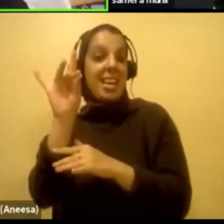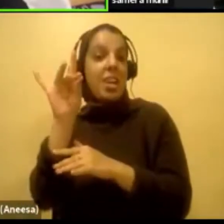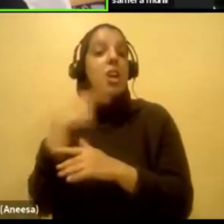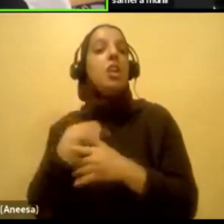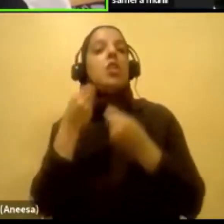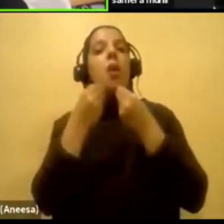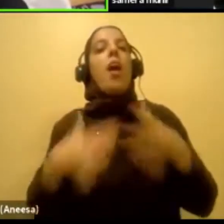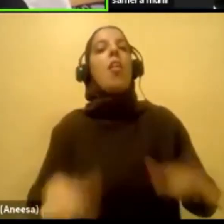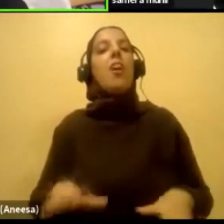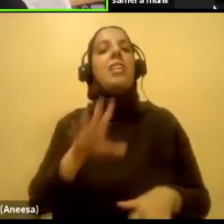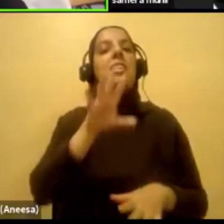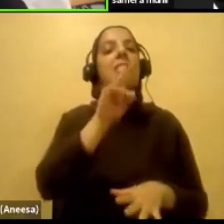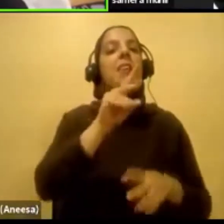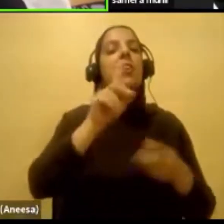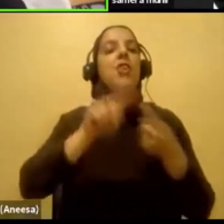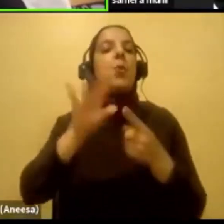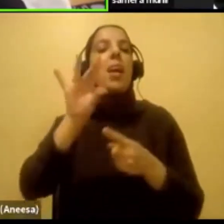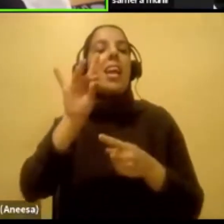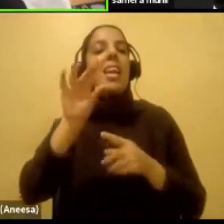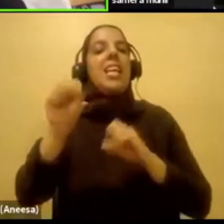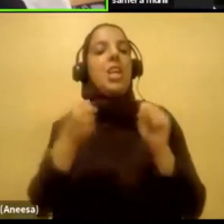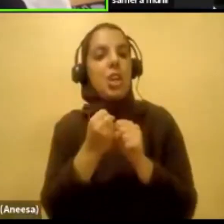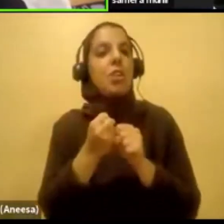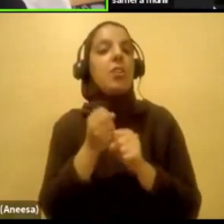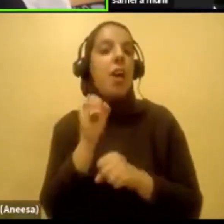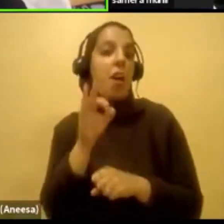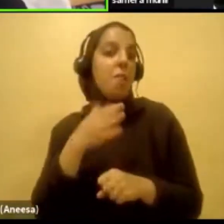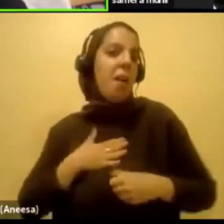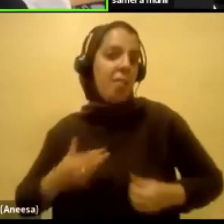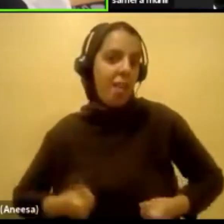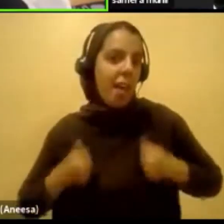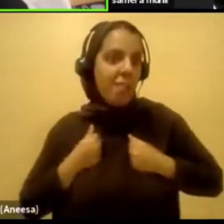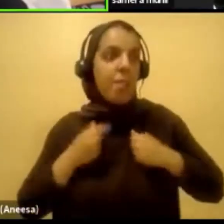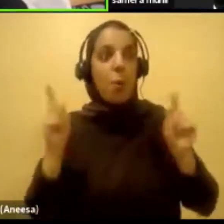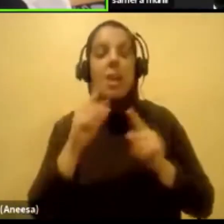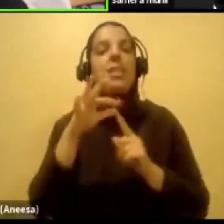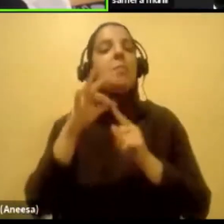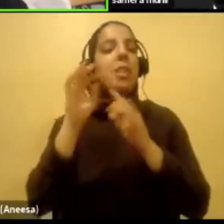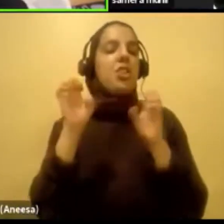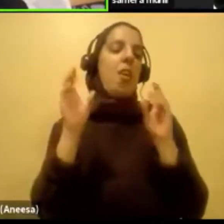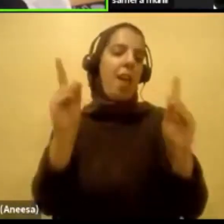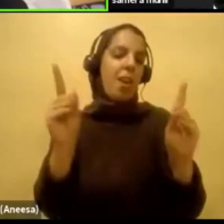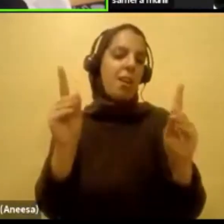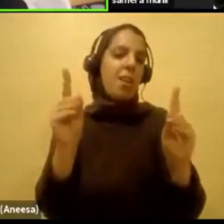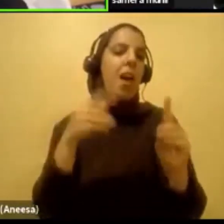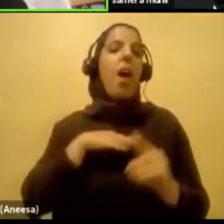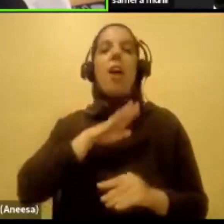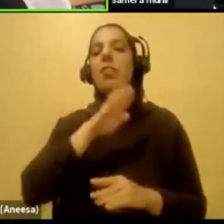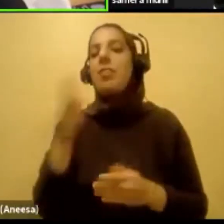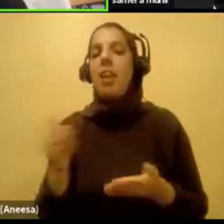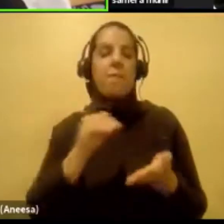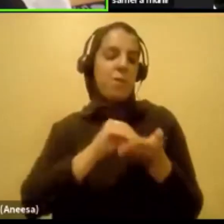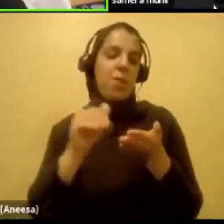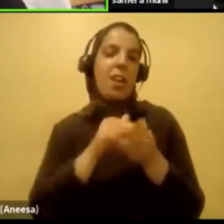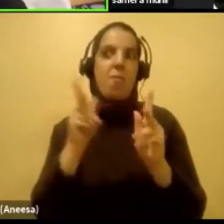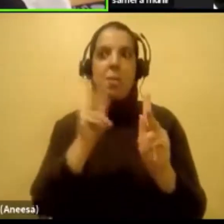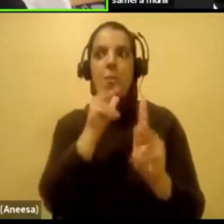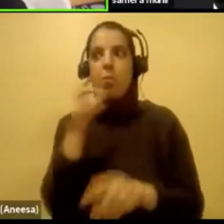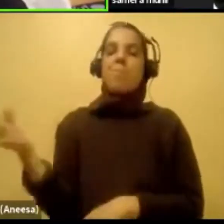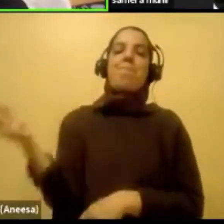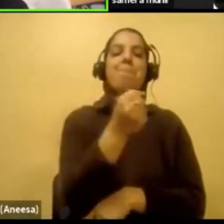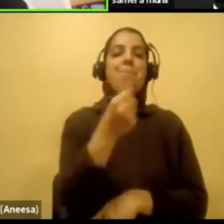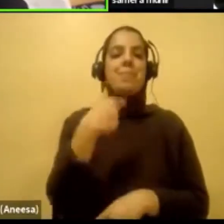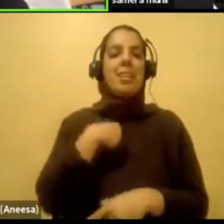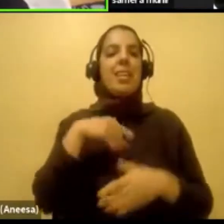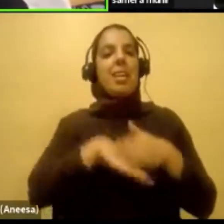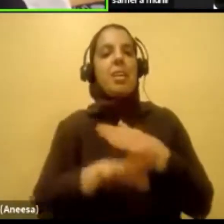primetime learning, special education. And I will never ever forgive the people who put me through that. And I will never forget